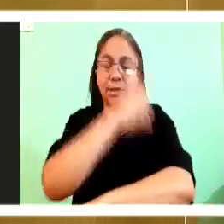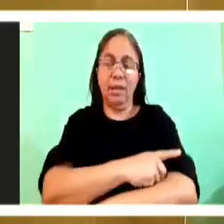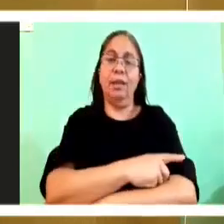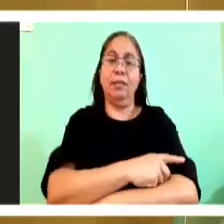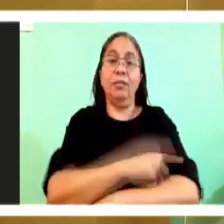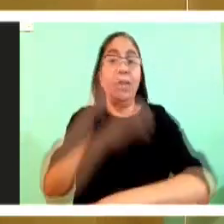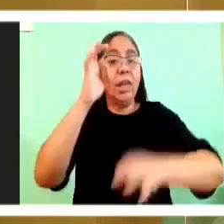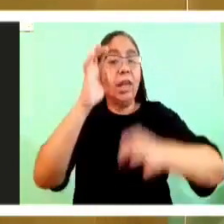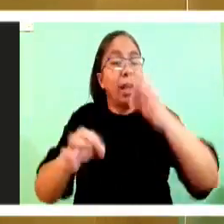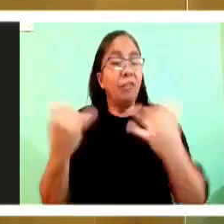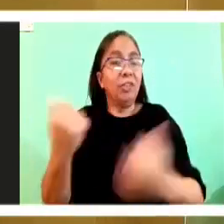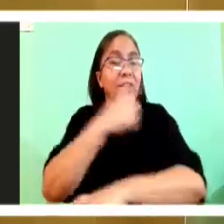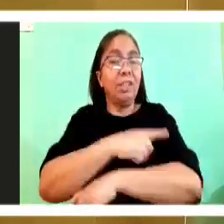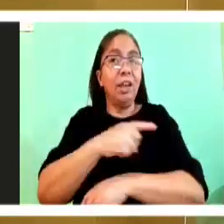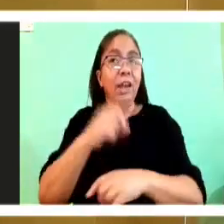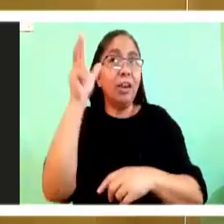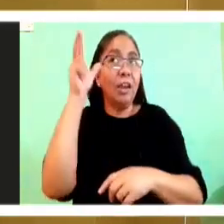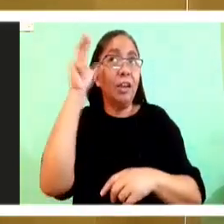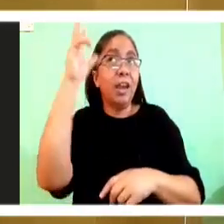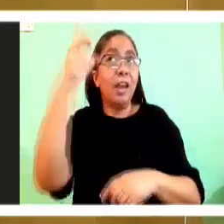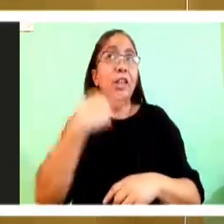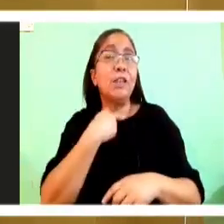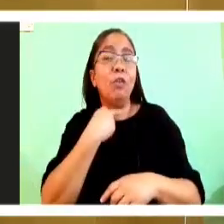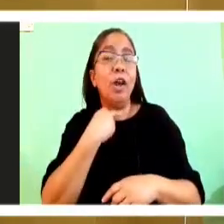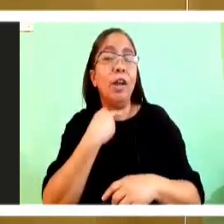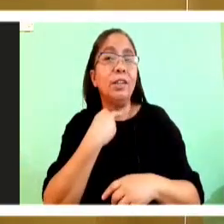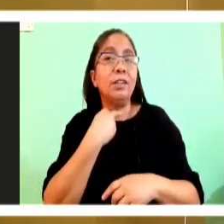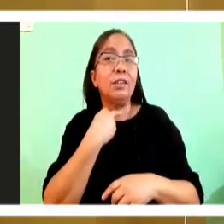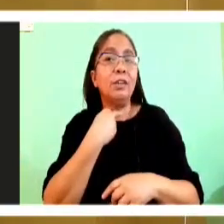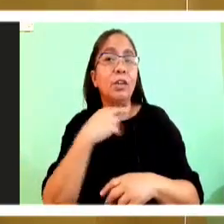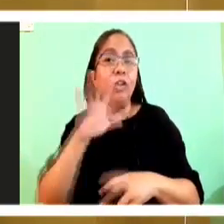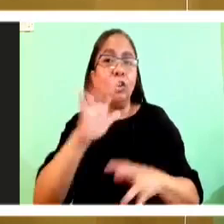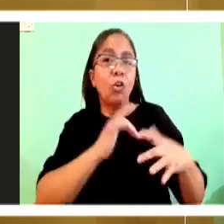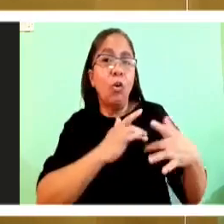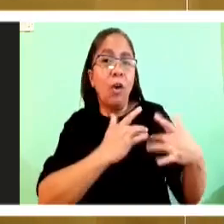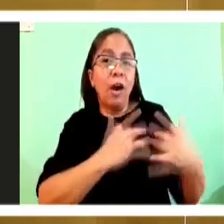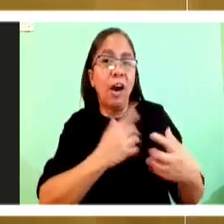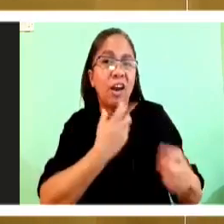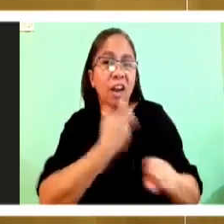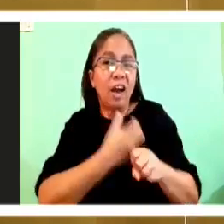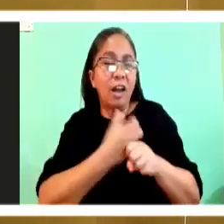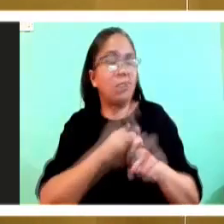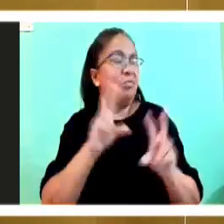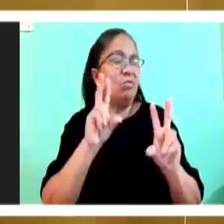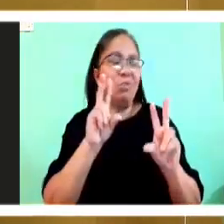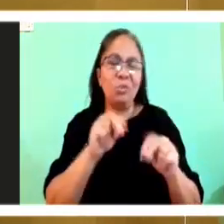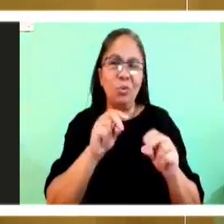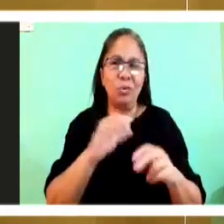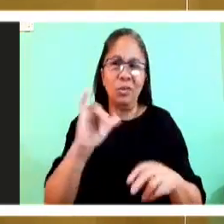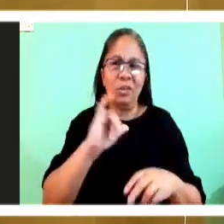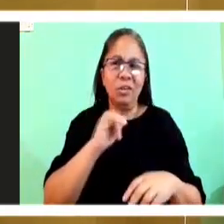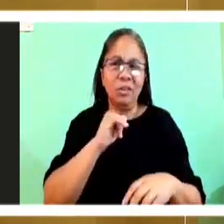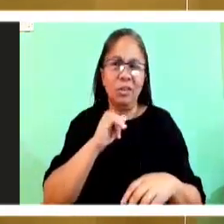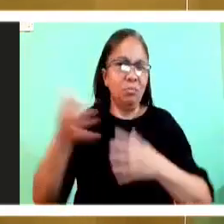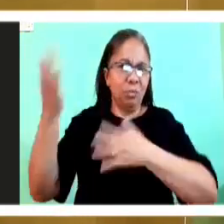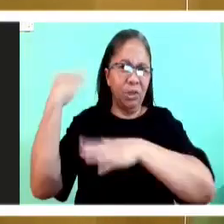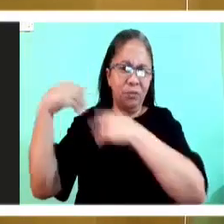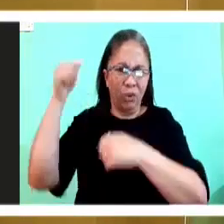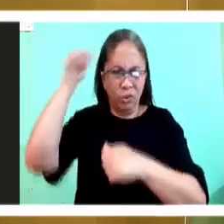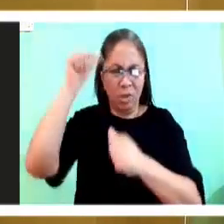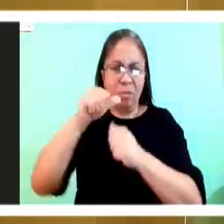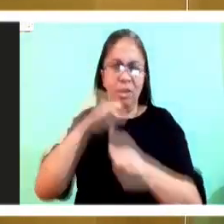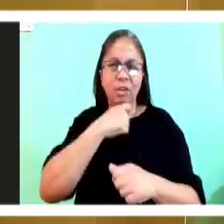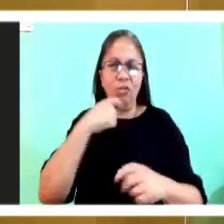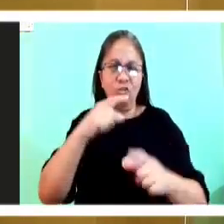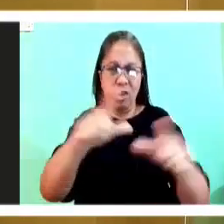hear his voice, harden not your hearts as at the of Maribor in the desert when your fathers put me to the